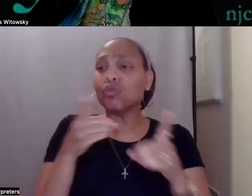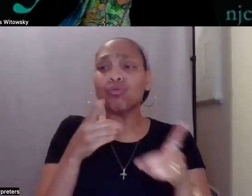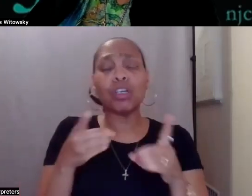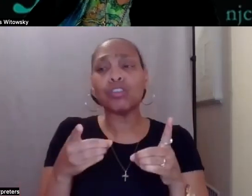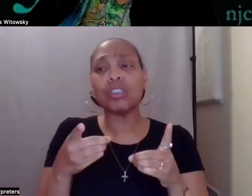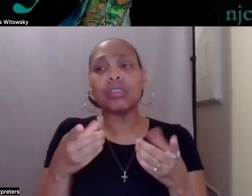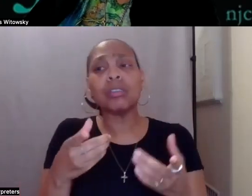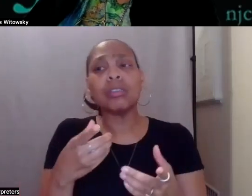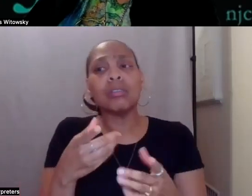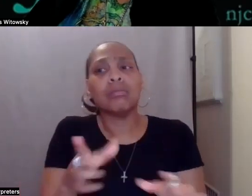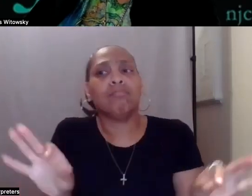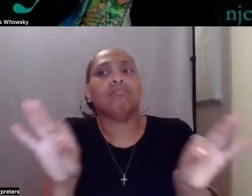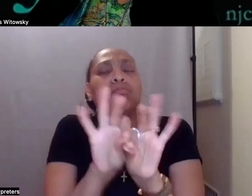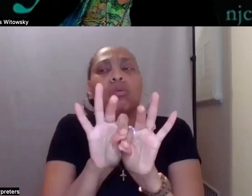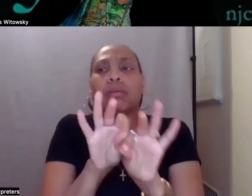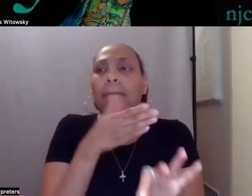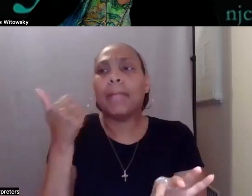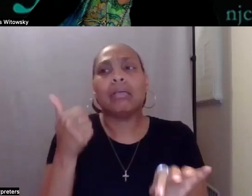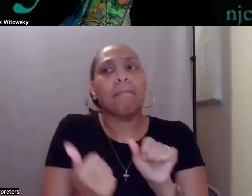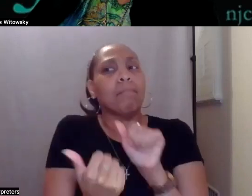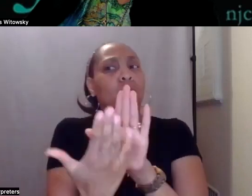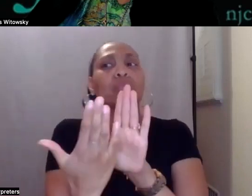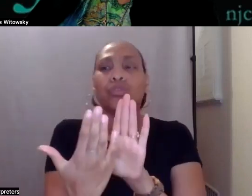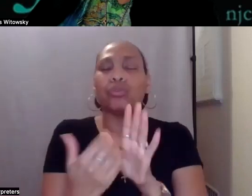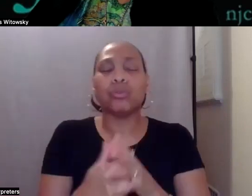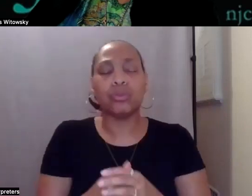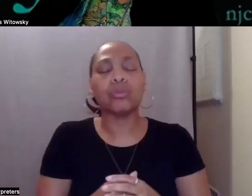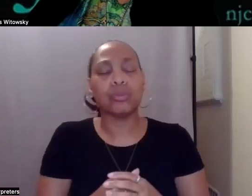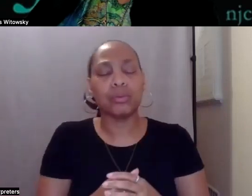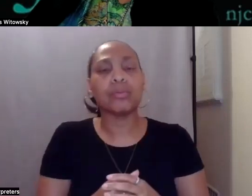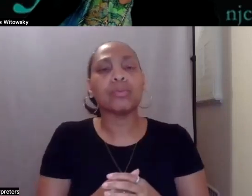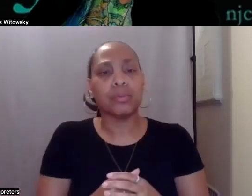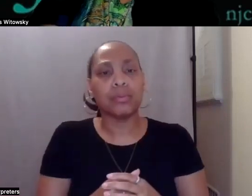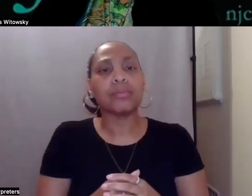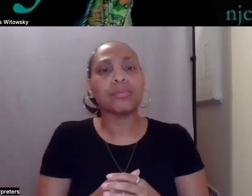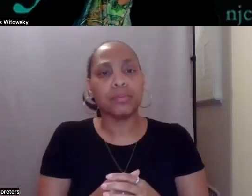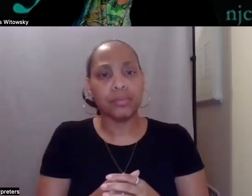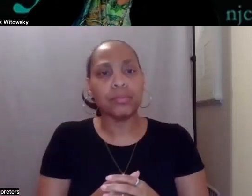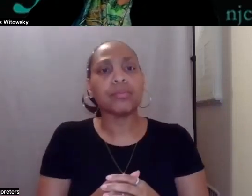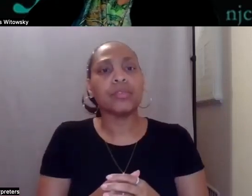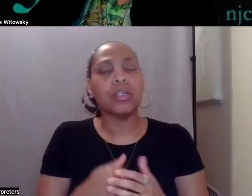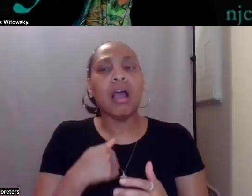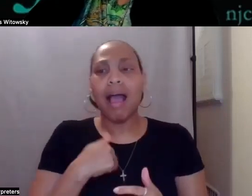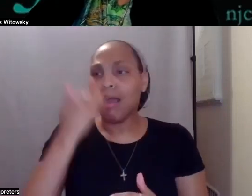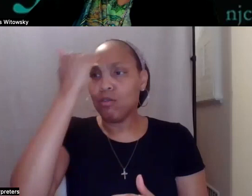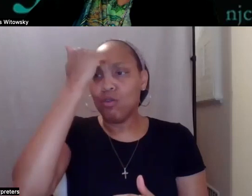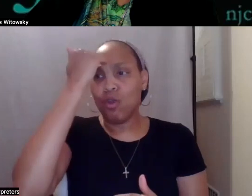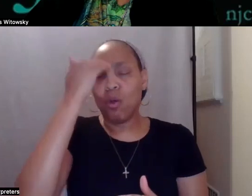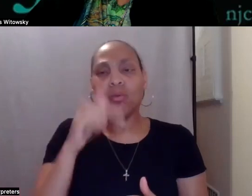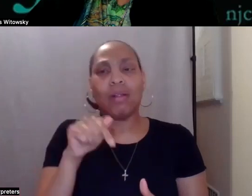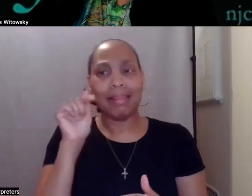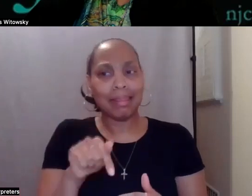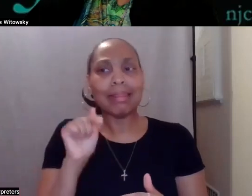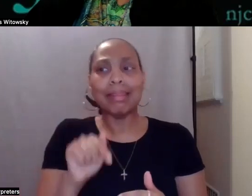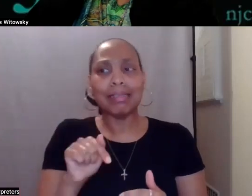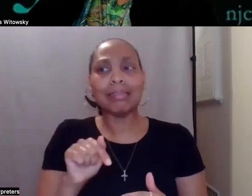to use. And I really hope that this movement continues and that we can